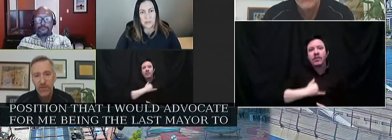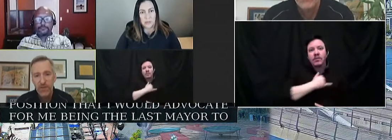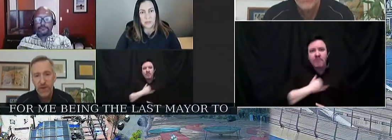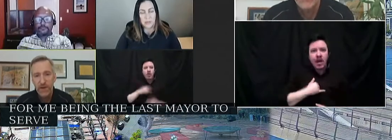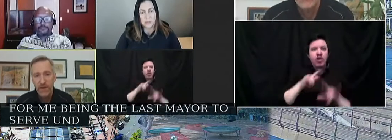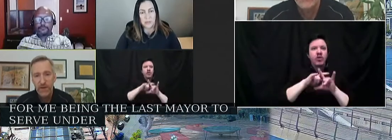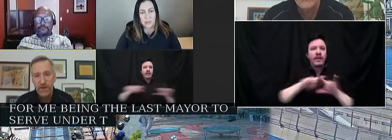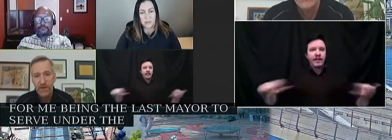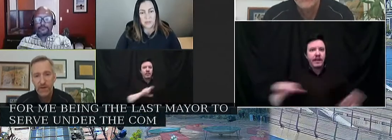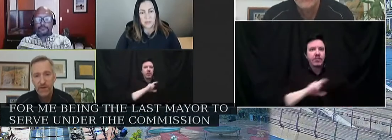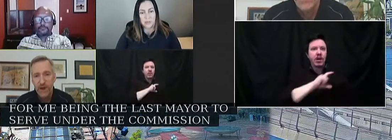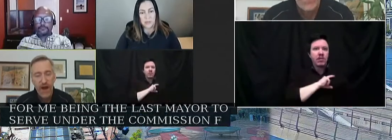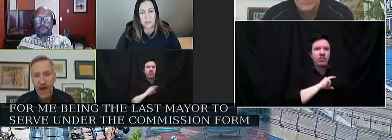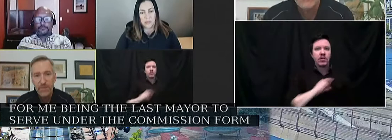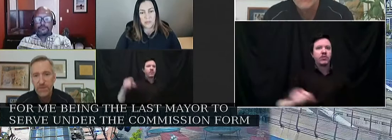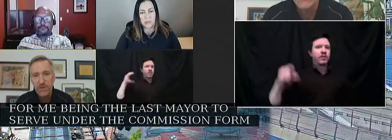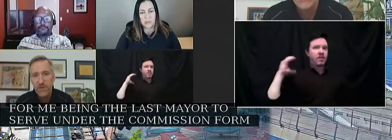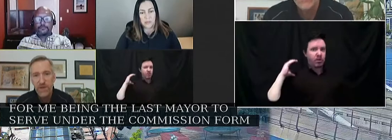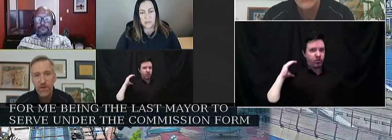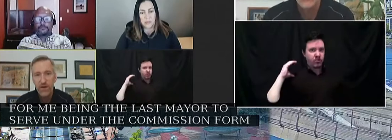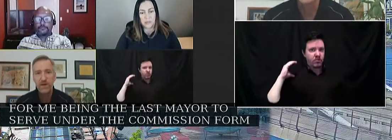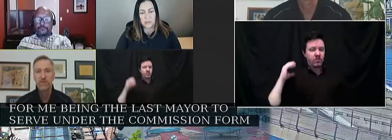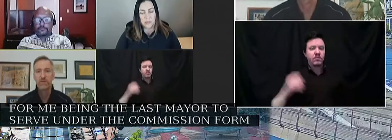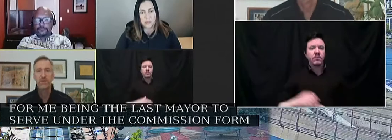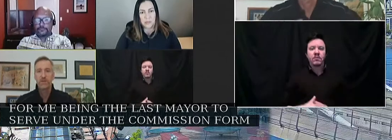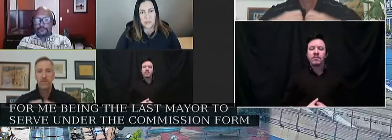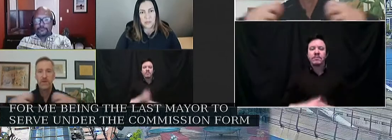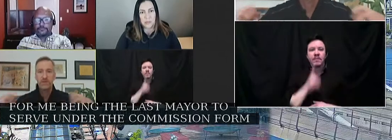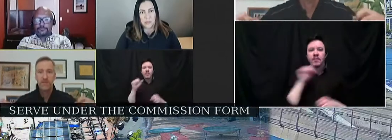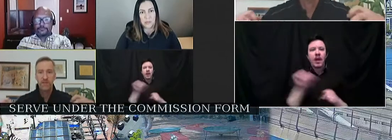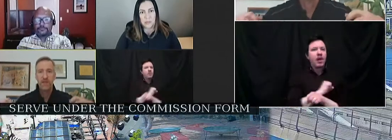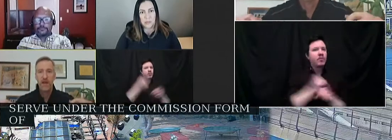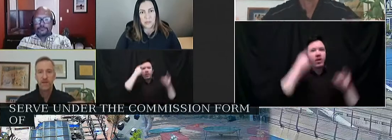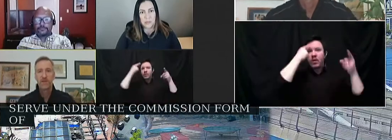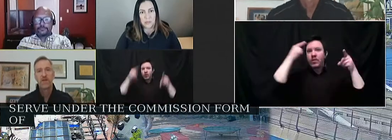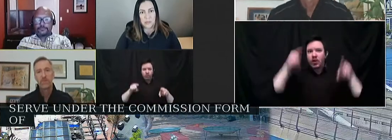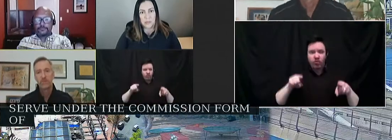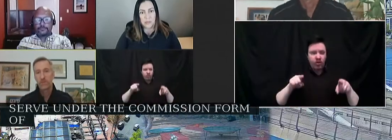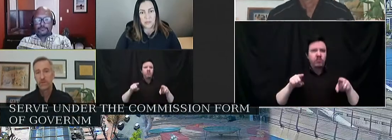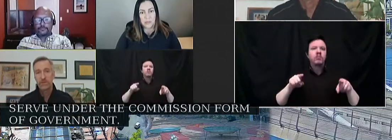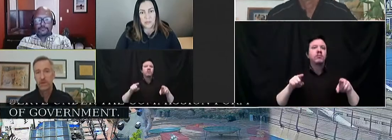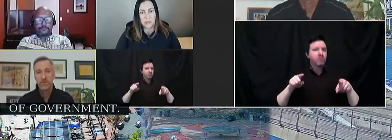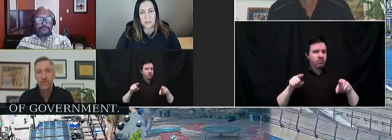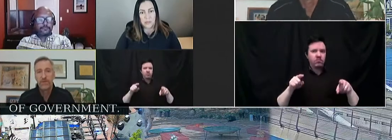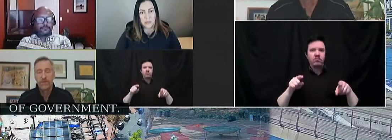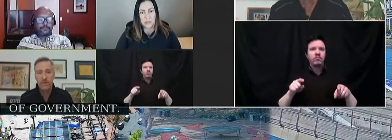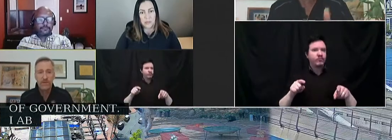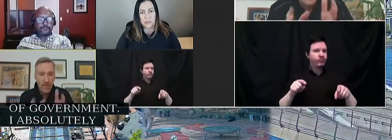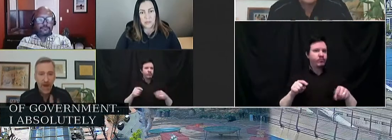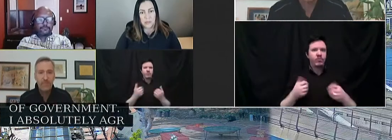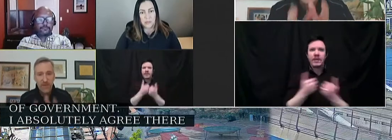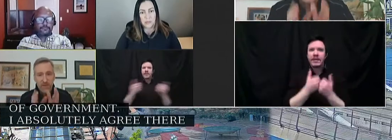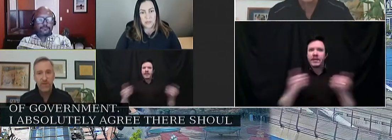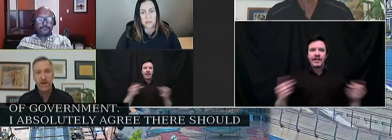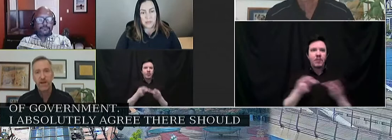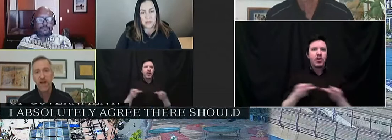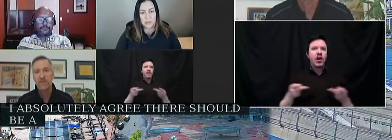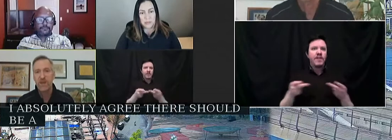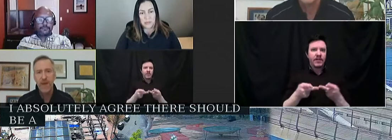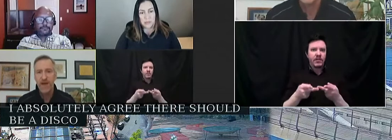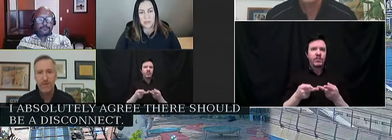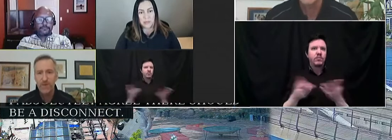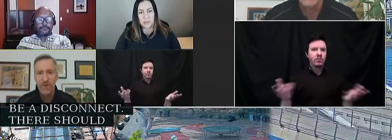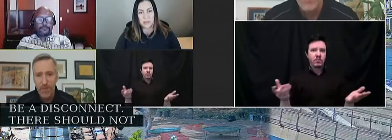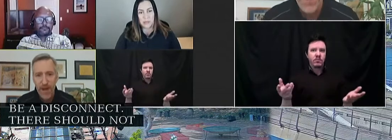form of government. I absolutely agree that there should be a disconnect. There should not be a direct